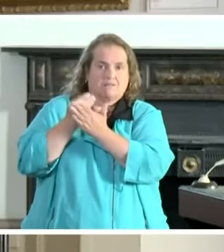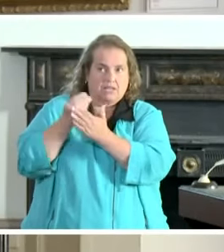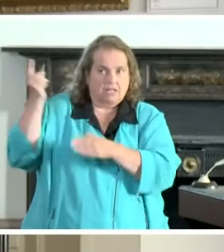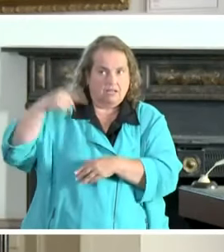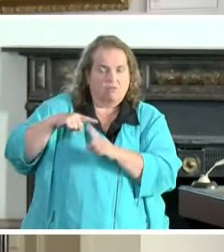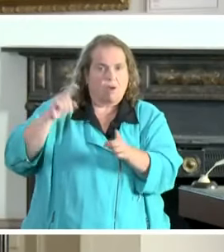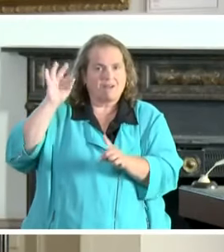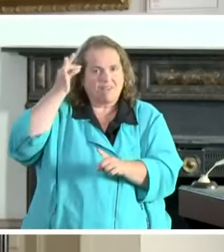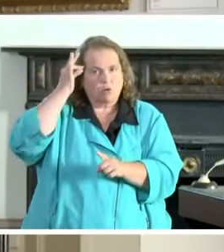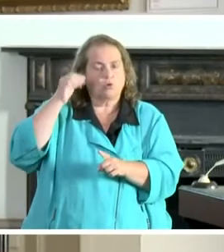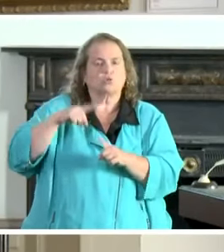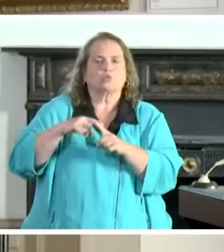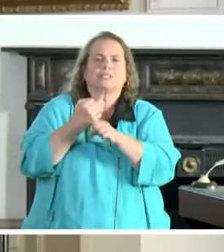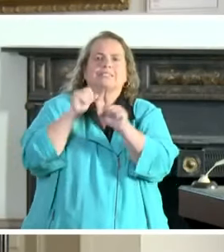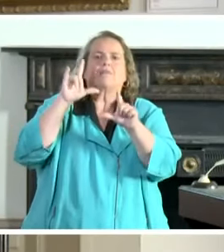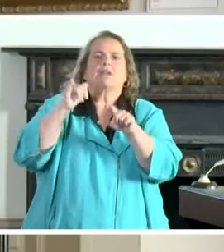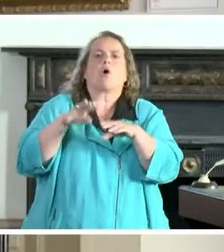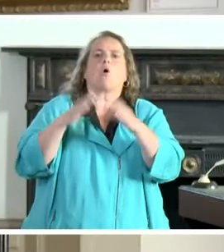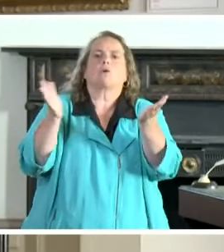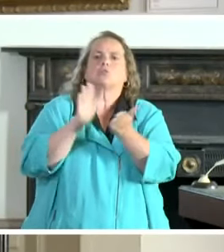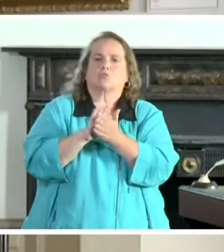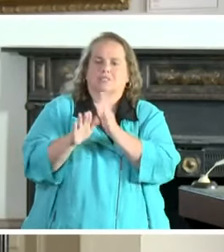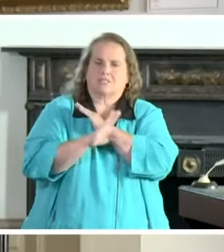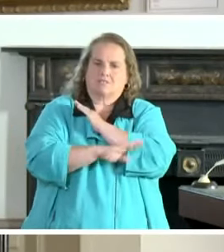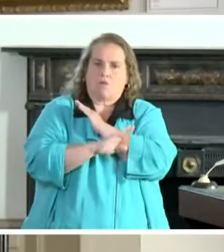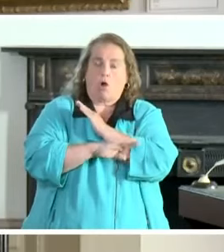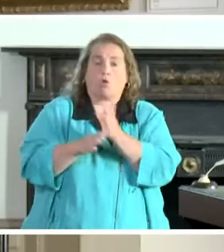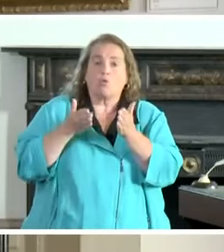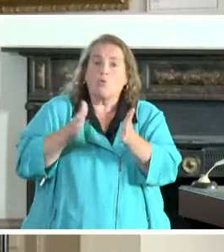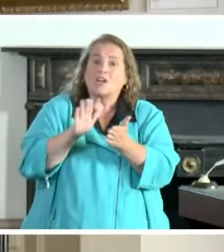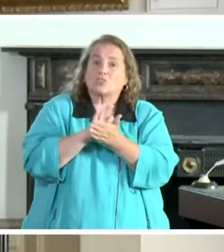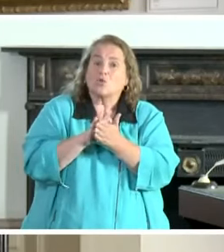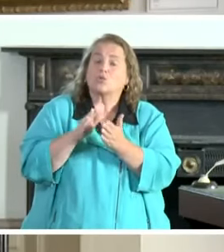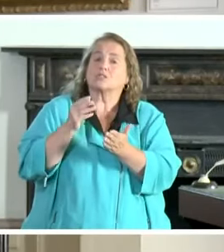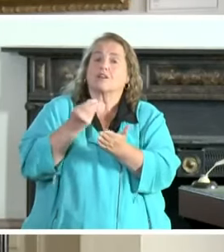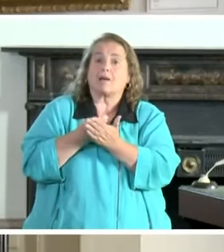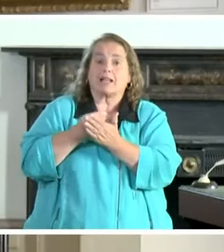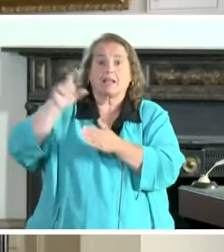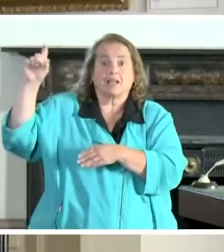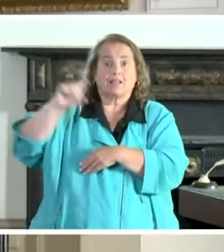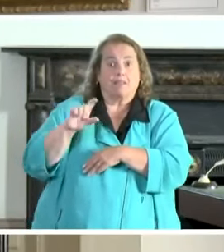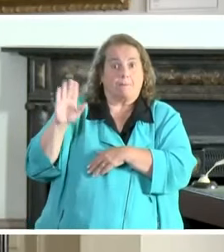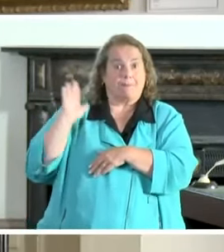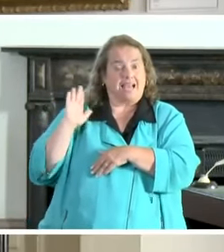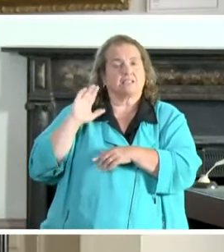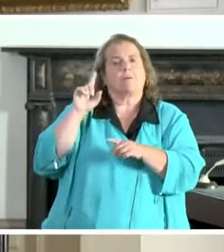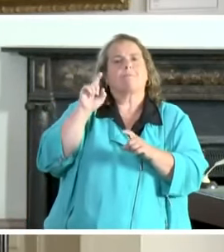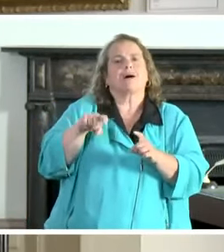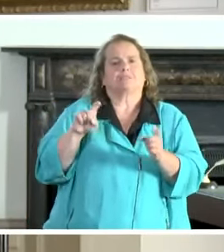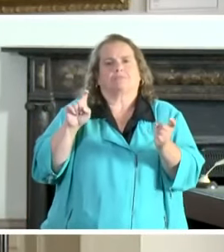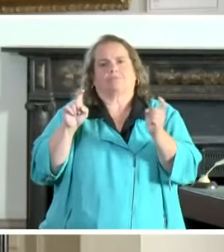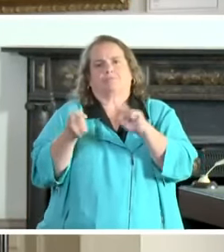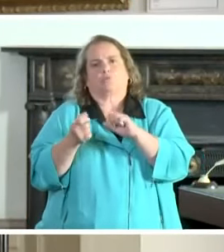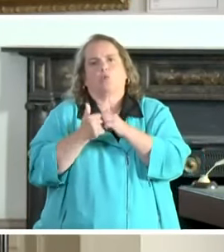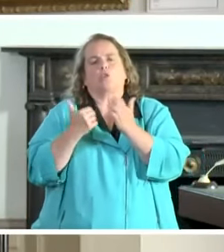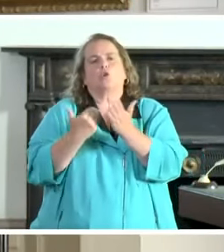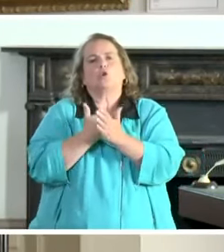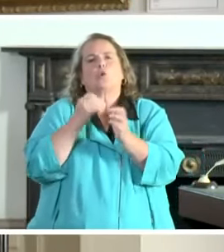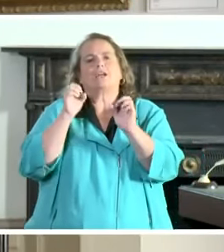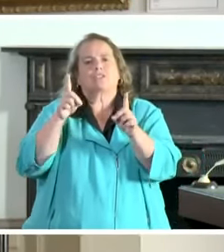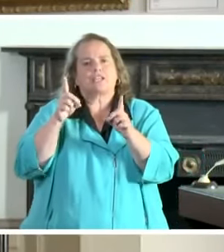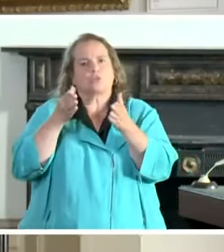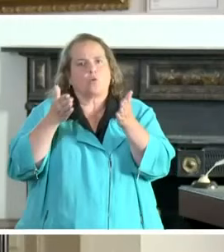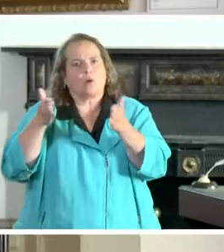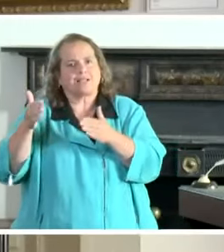reopen schools this fall. The way schools have been funded in the past must evolve with these new educational practices